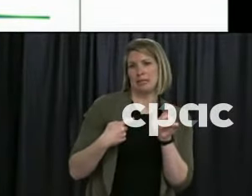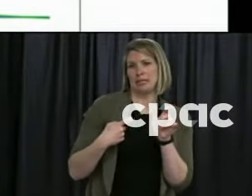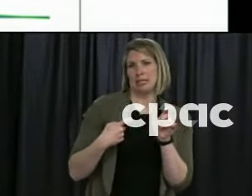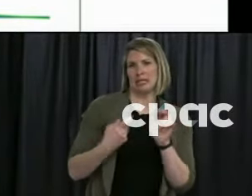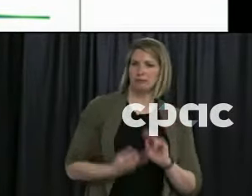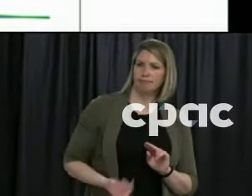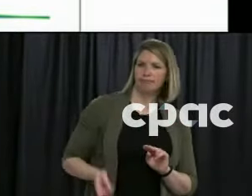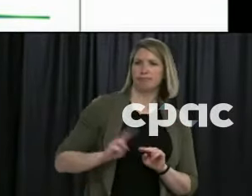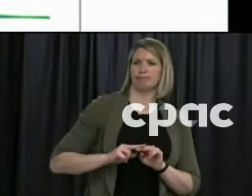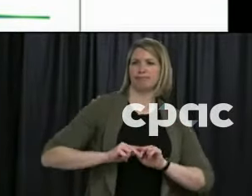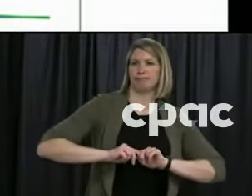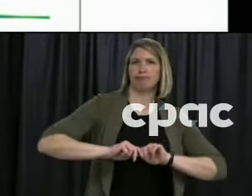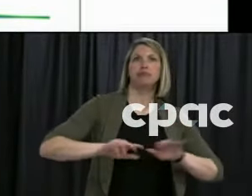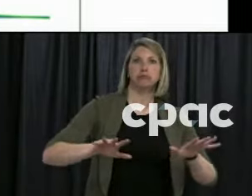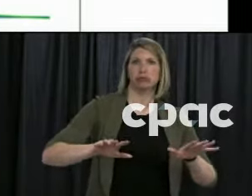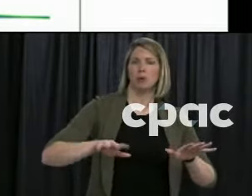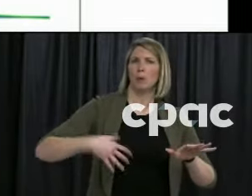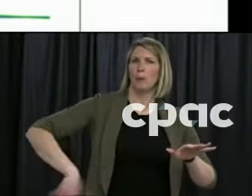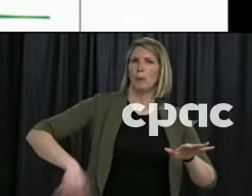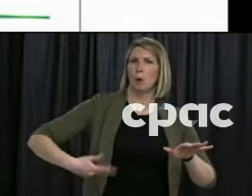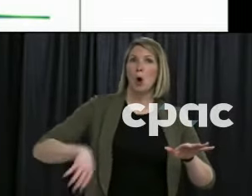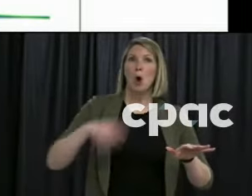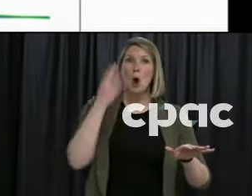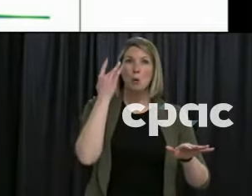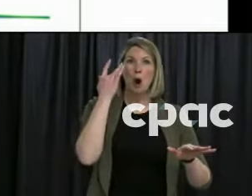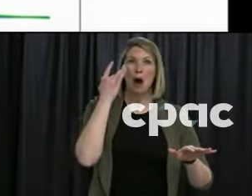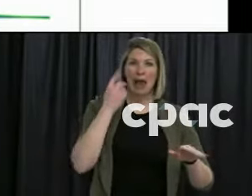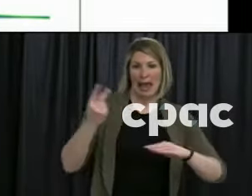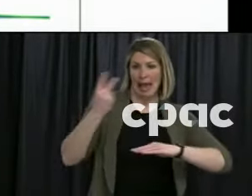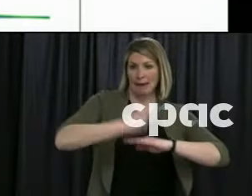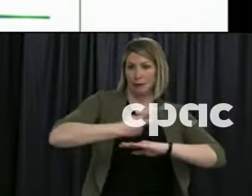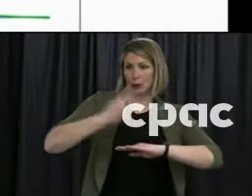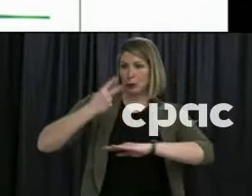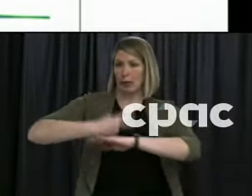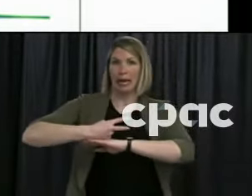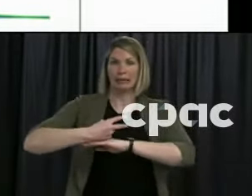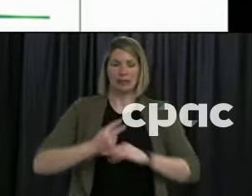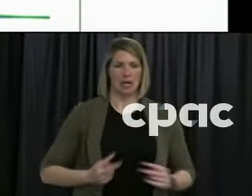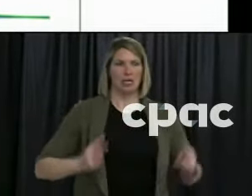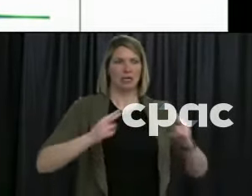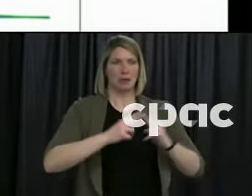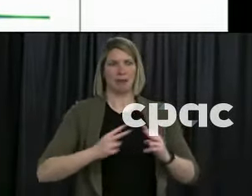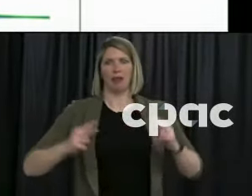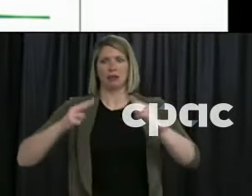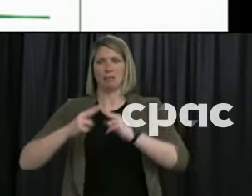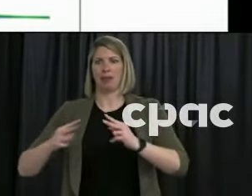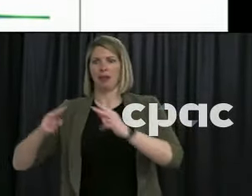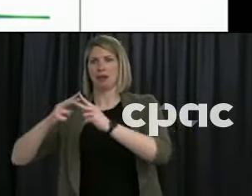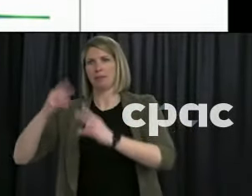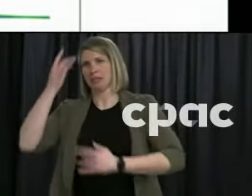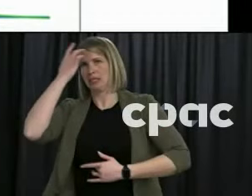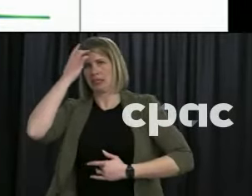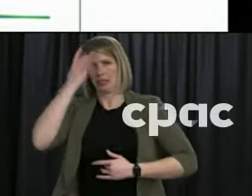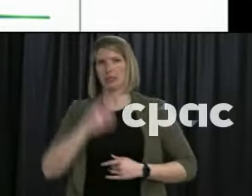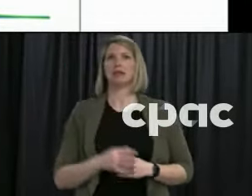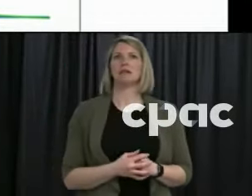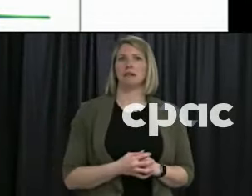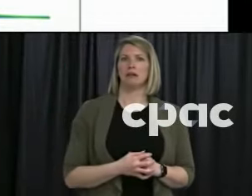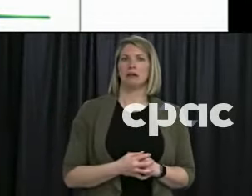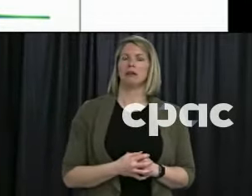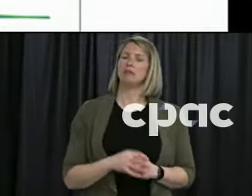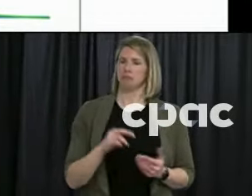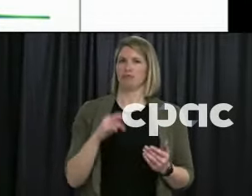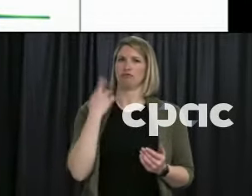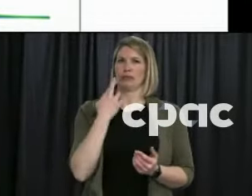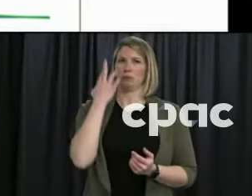rapid spread and it was doubling every two days. So you can see why swift and decisive health measures had to be